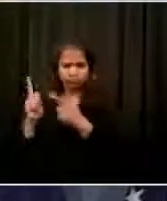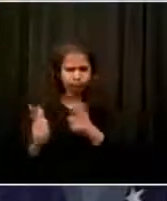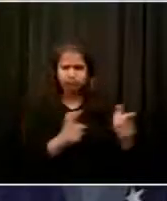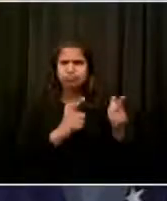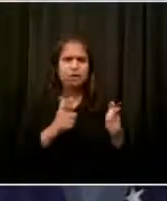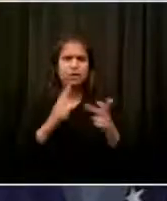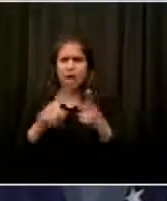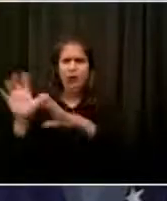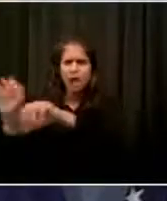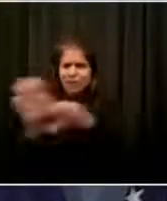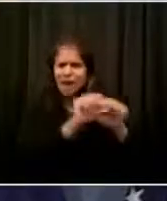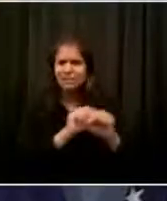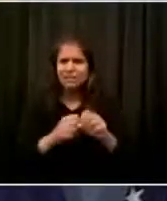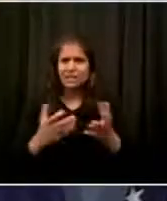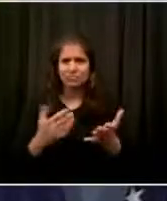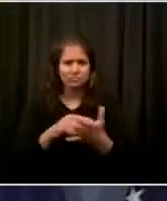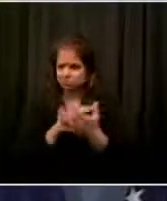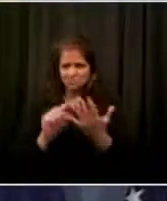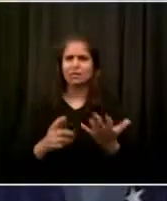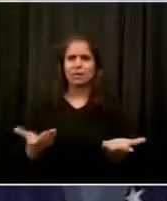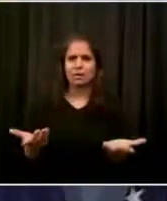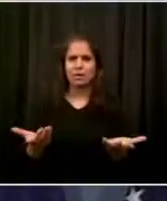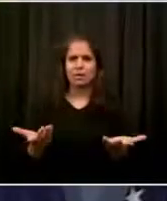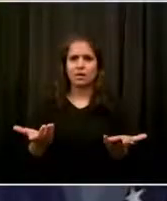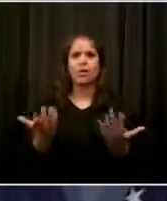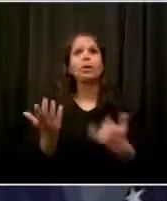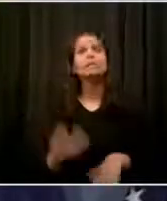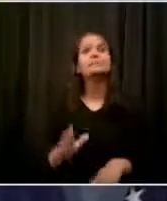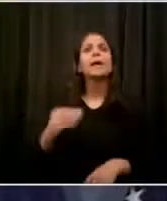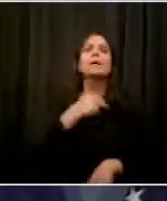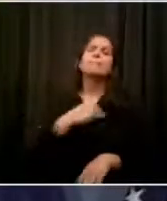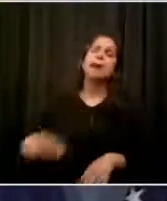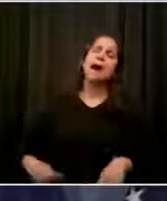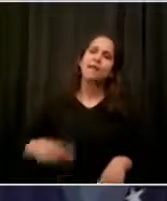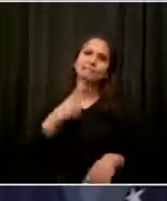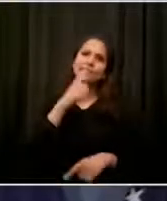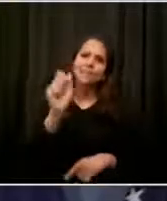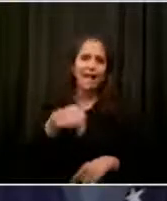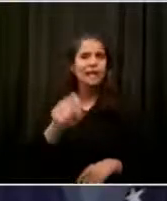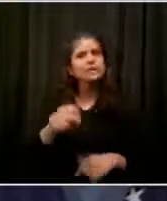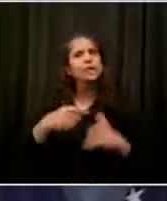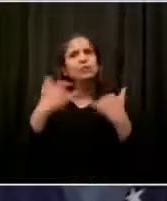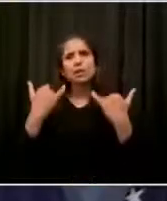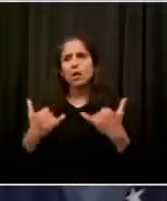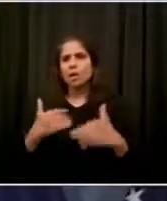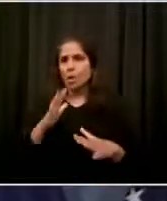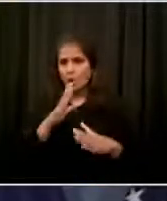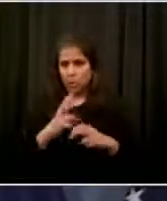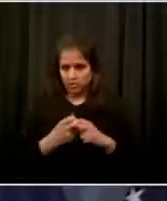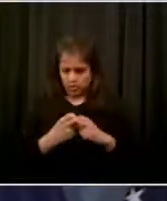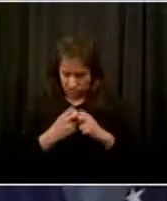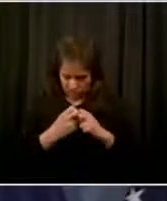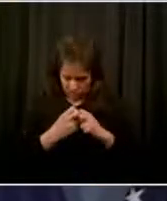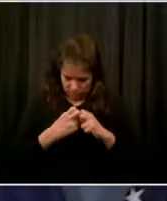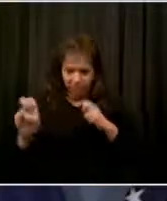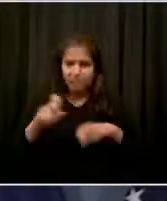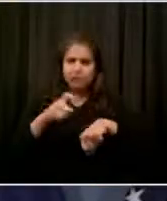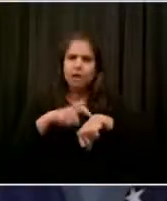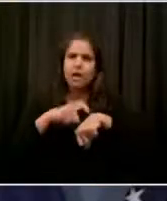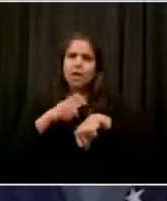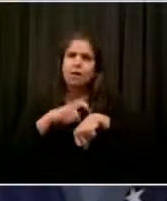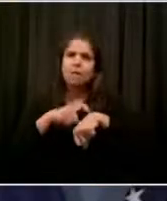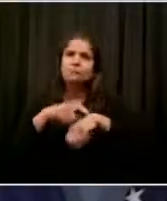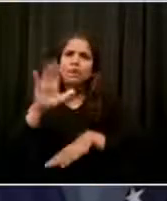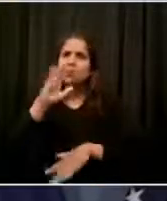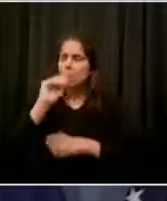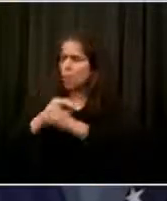know, all these things simultaneously, the massive healthcare crisis, massive economic crisis, the human crisis that we're